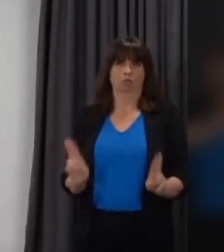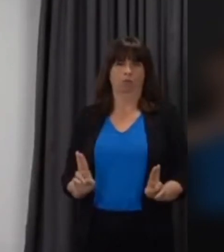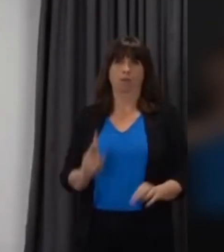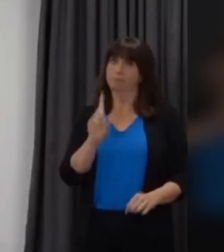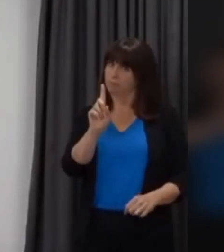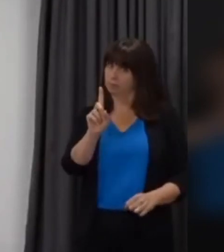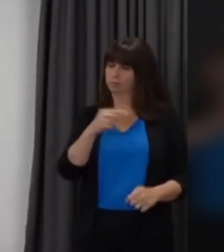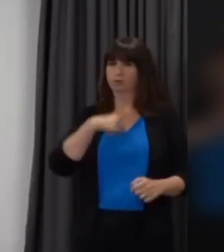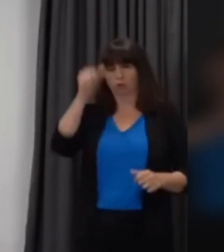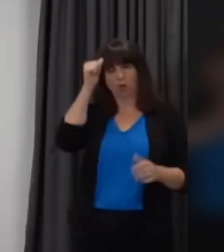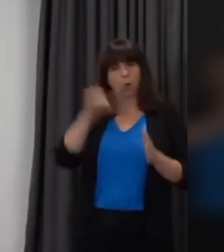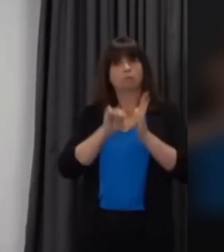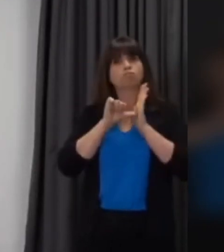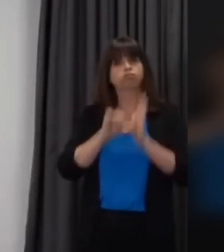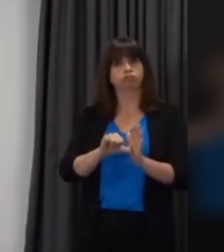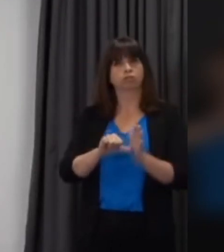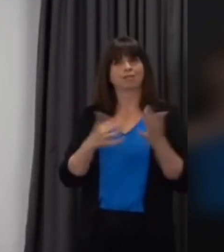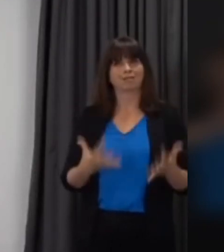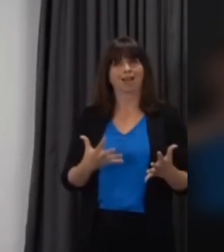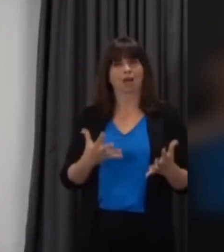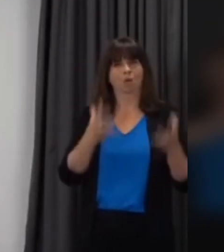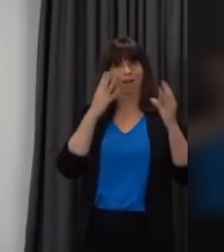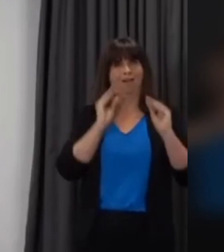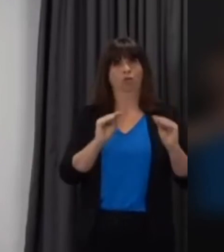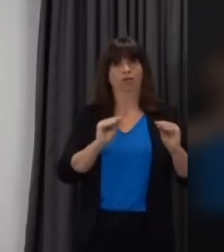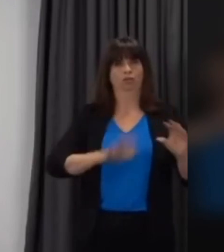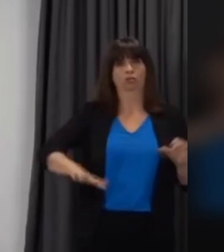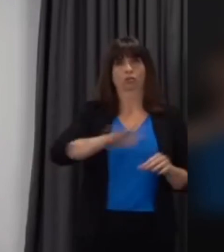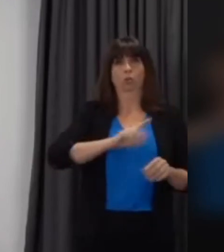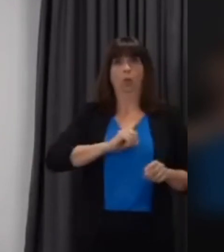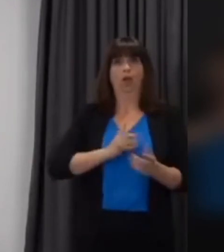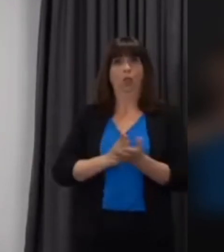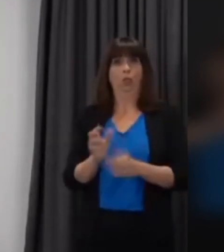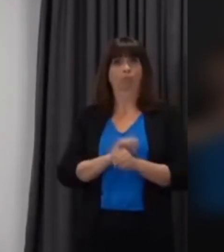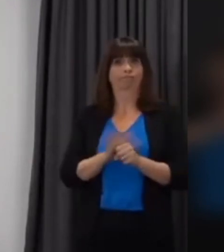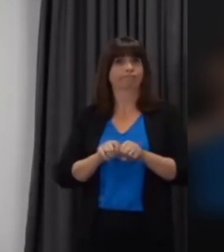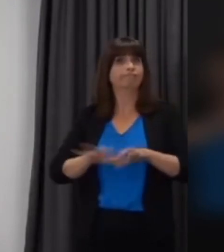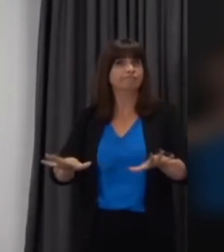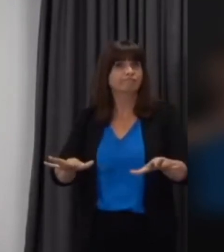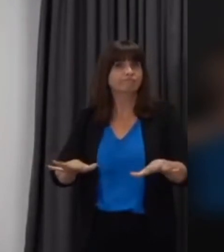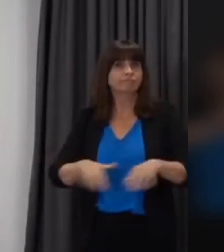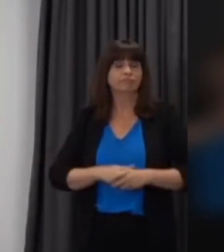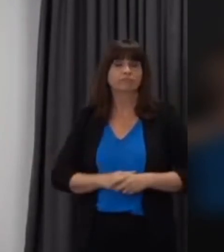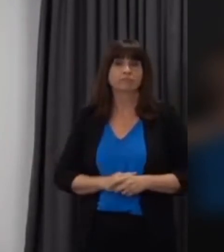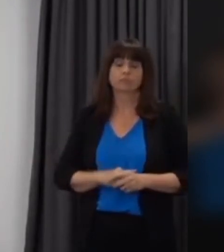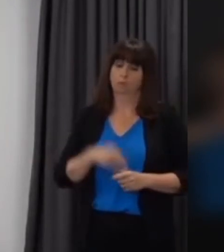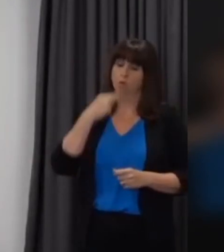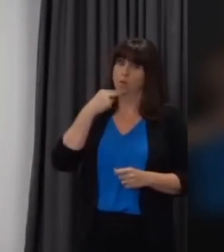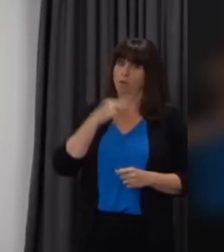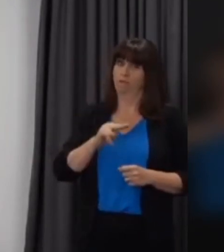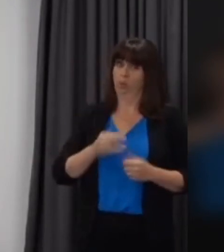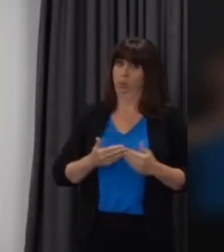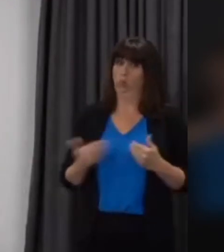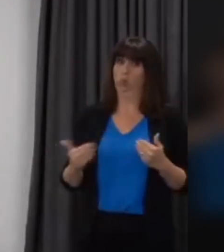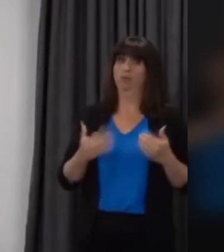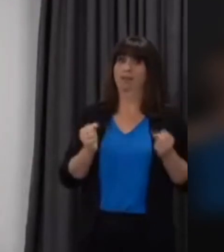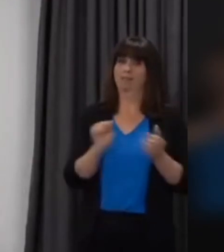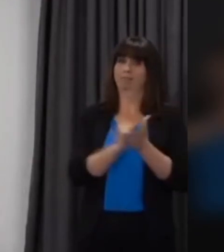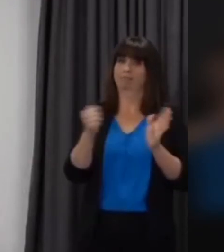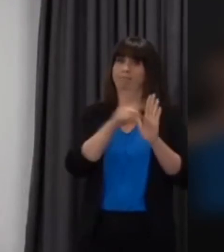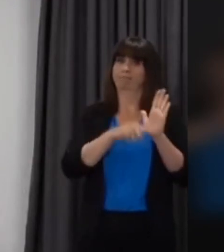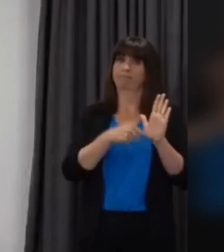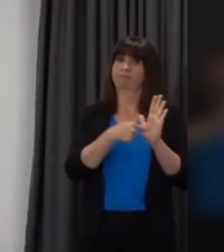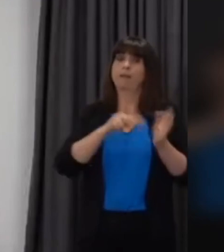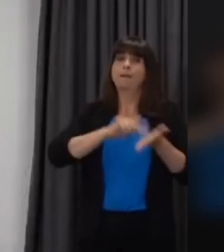challenges across the whole of our education sector due to the coronavirus outbreak. So this afternoon we are publishing our